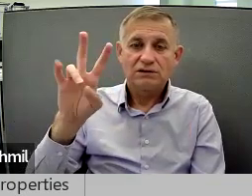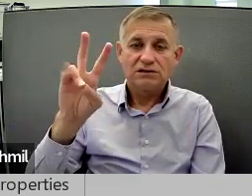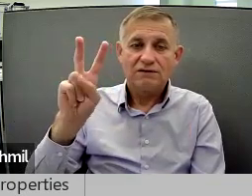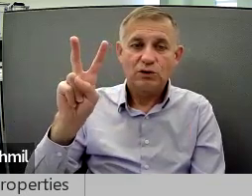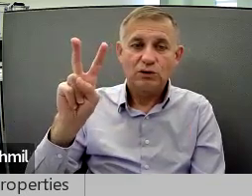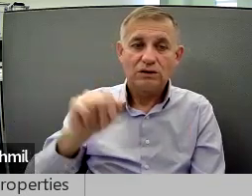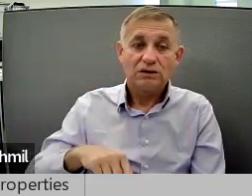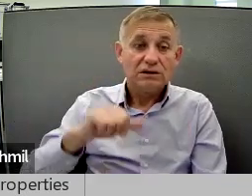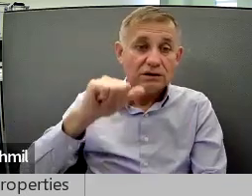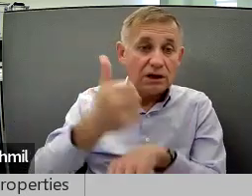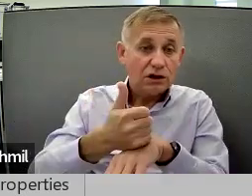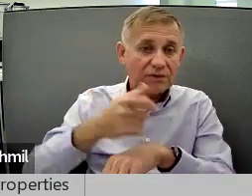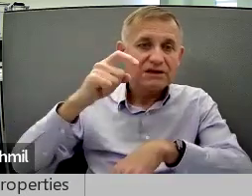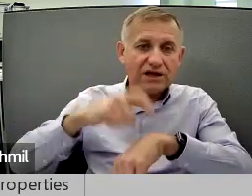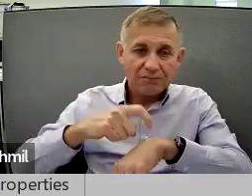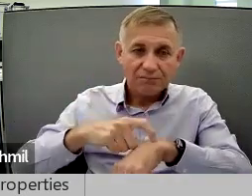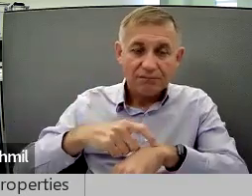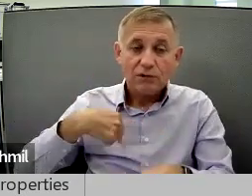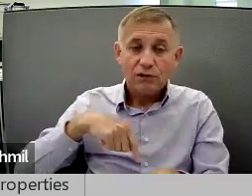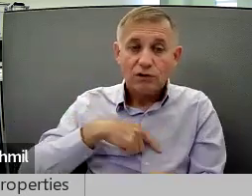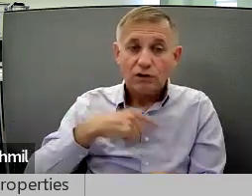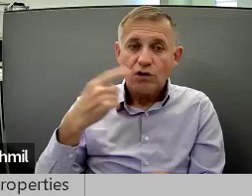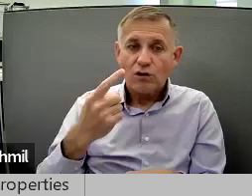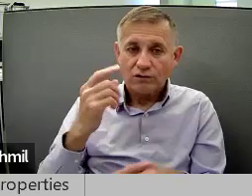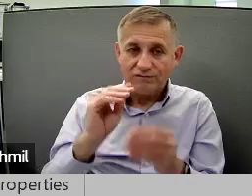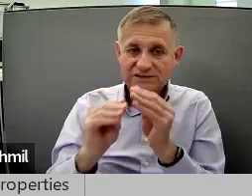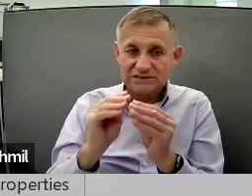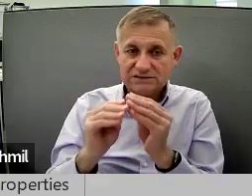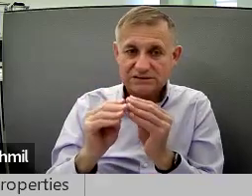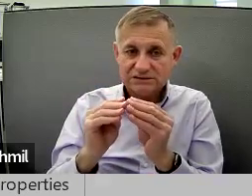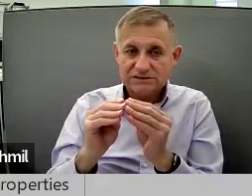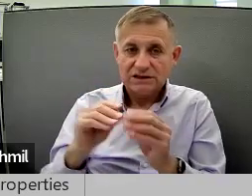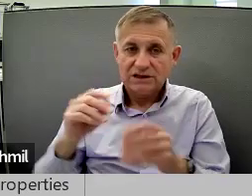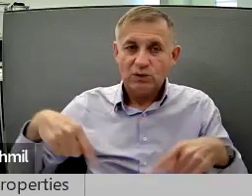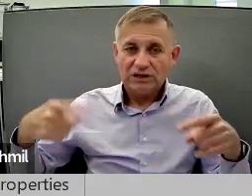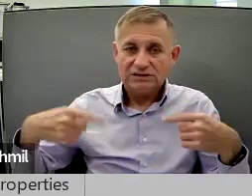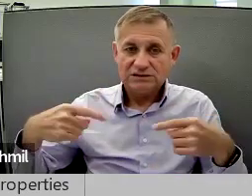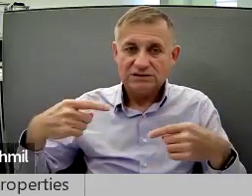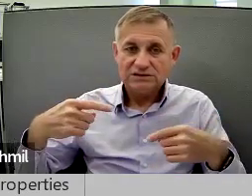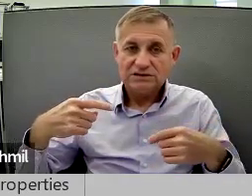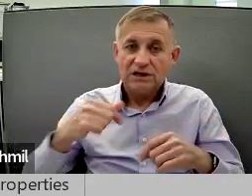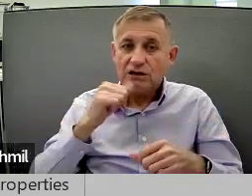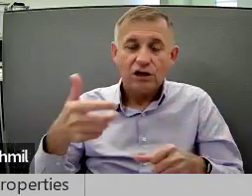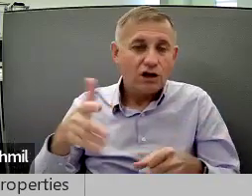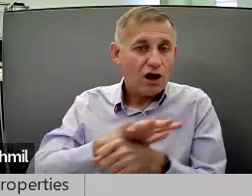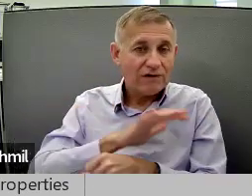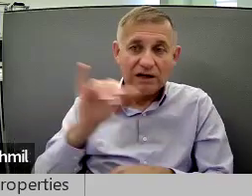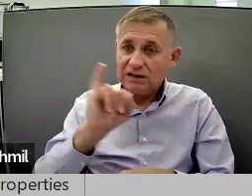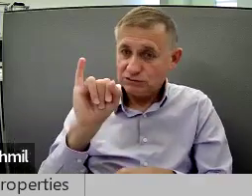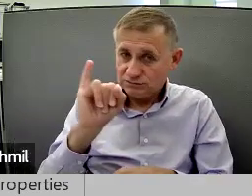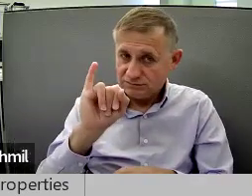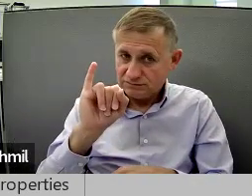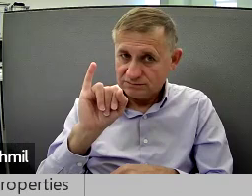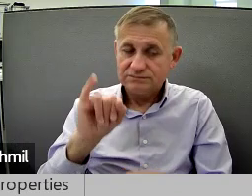extension 272, to set up a time. We only fix wheelchairs that are not